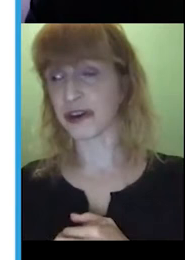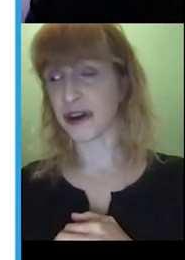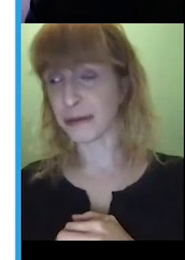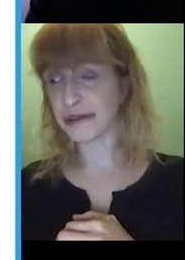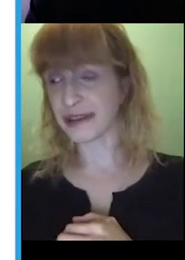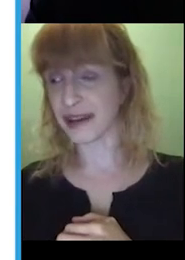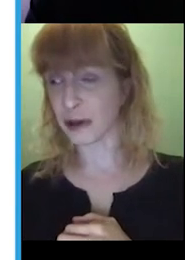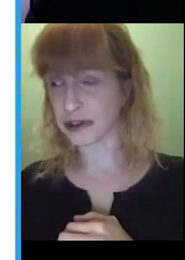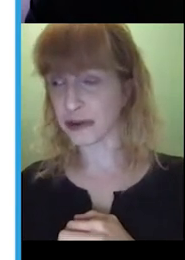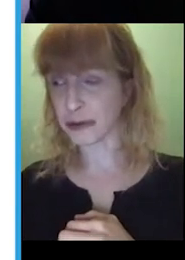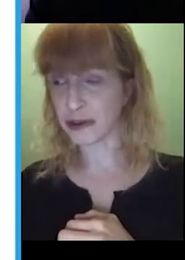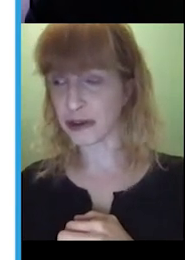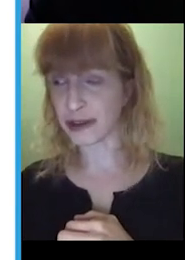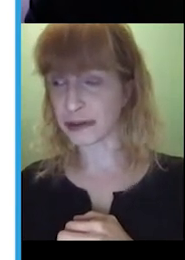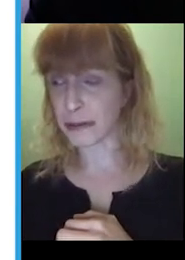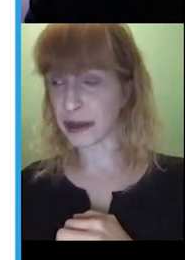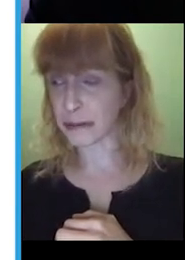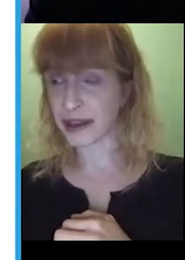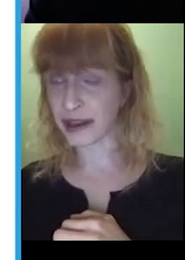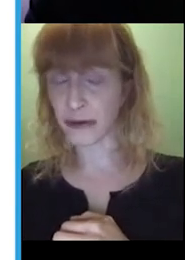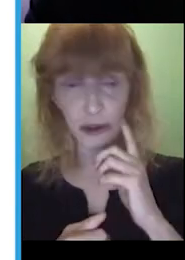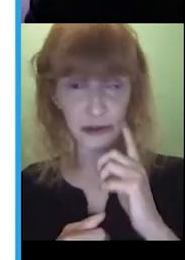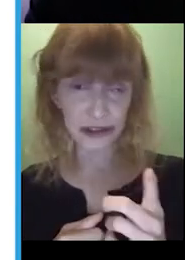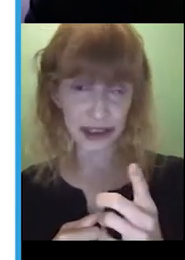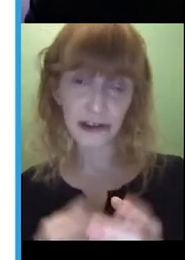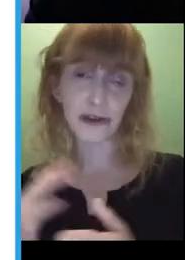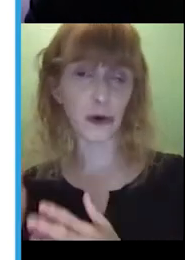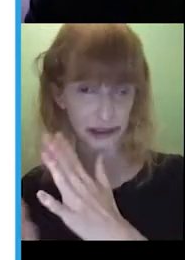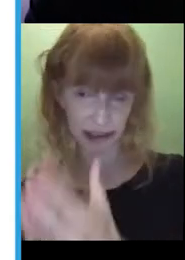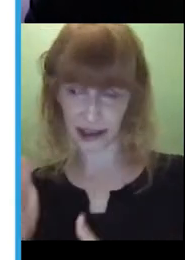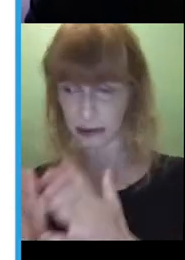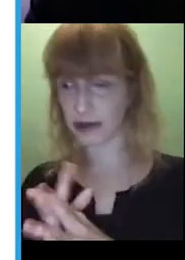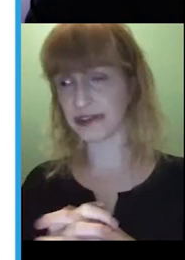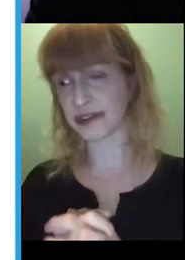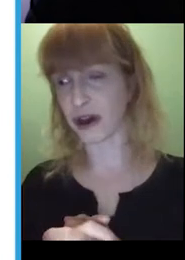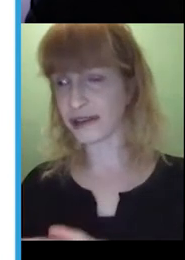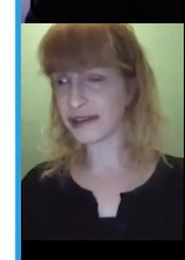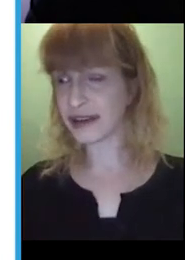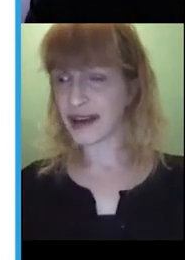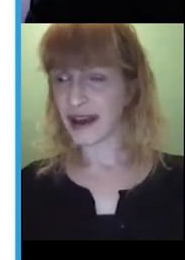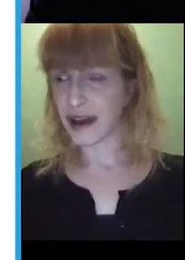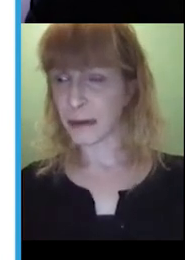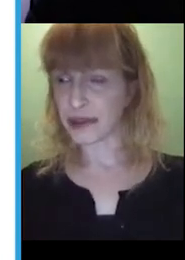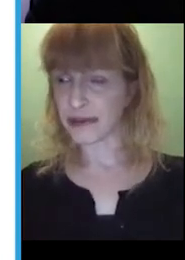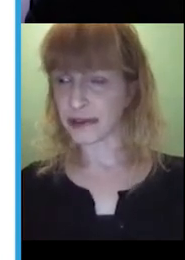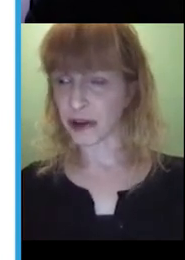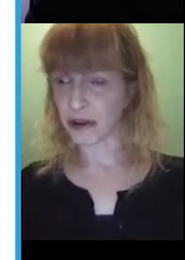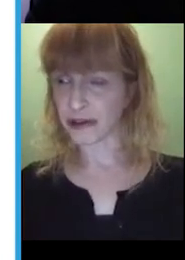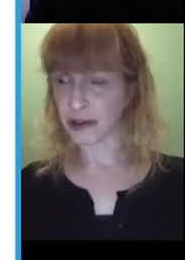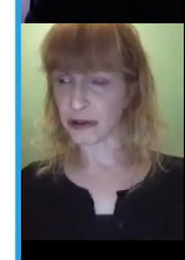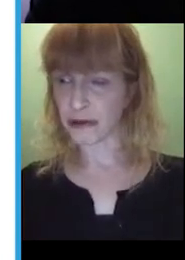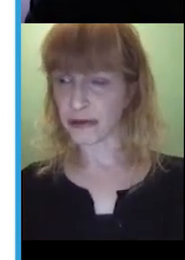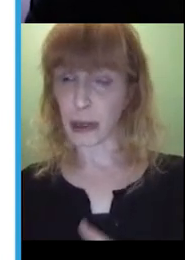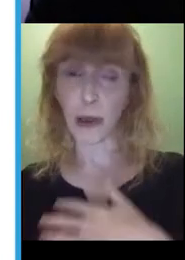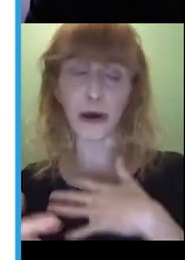multiple times and has lots of opportunity to make meaning of what you've said, or in this case what you've signed, gives a